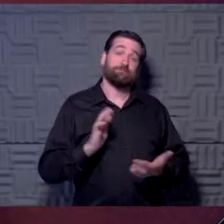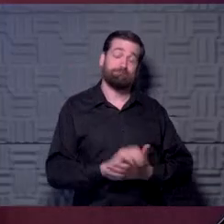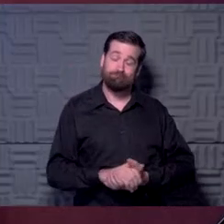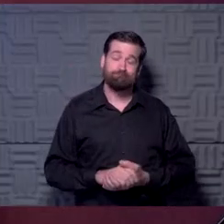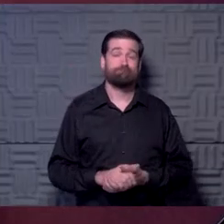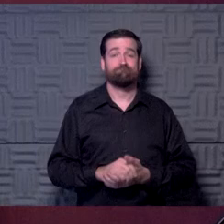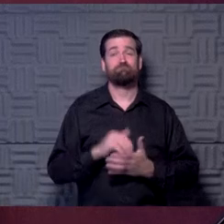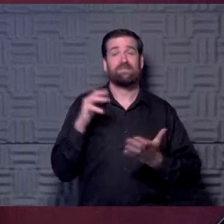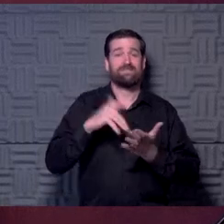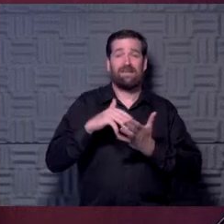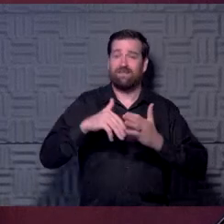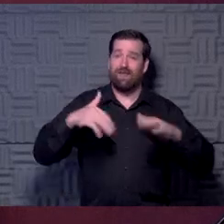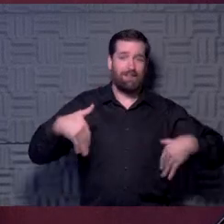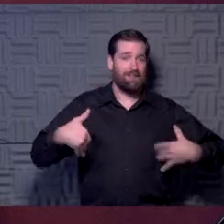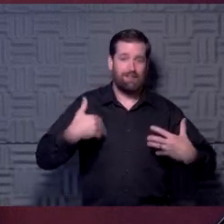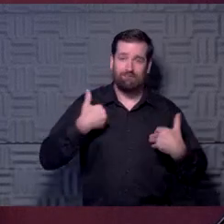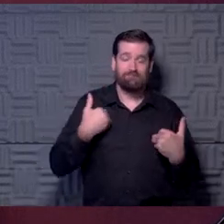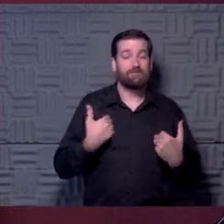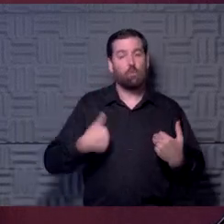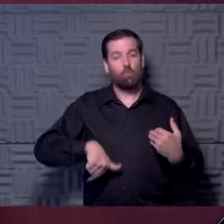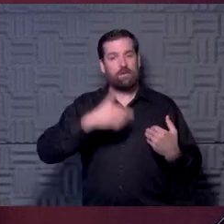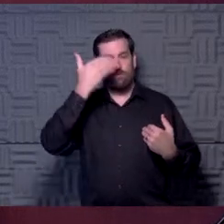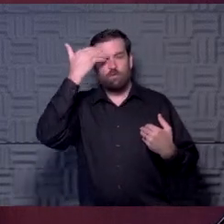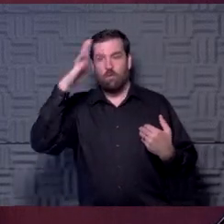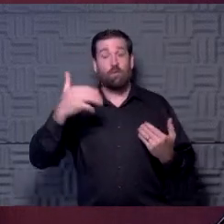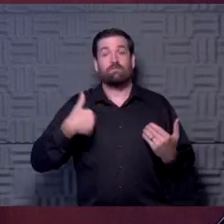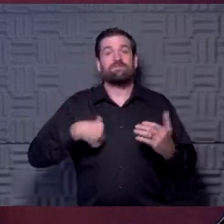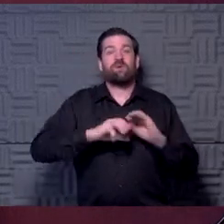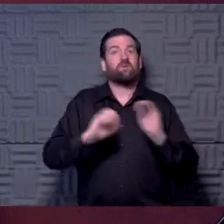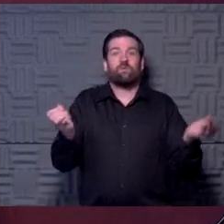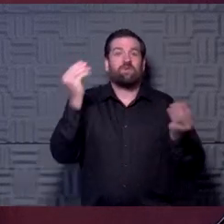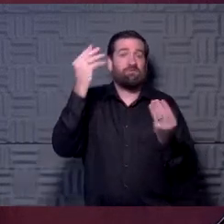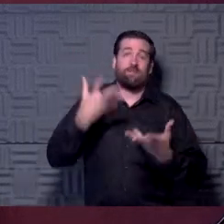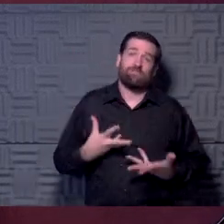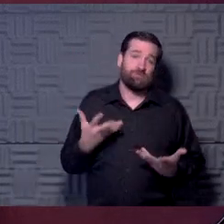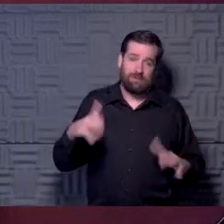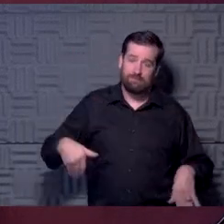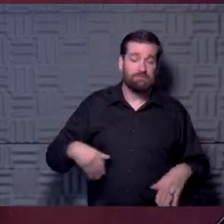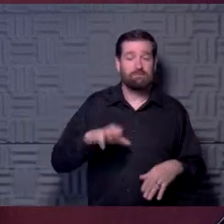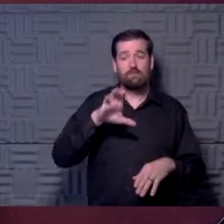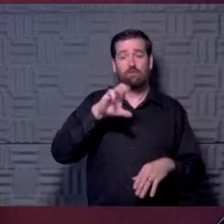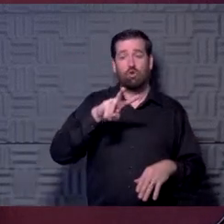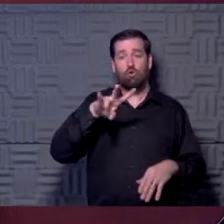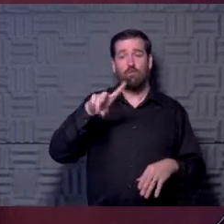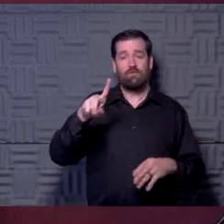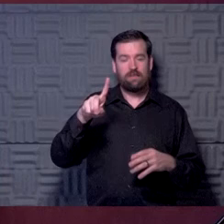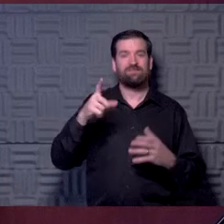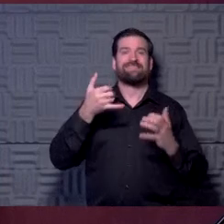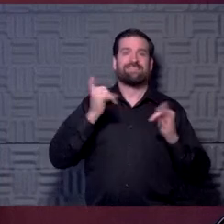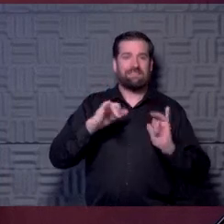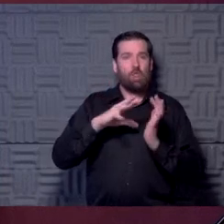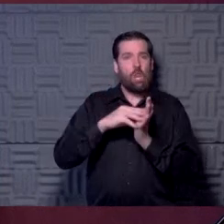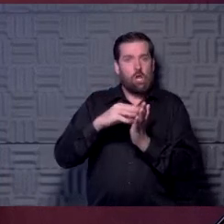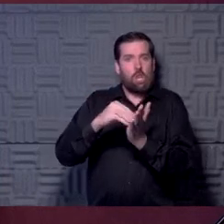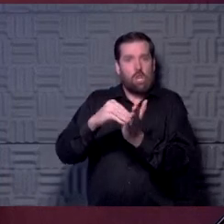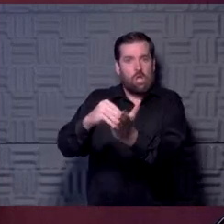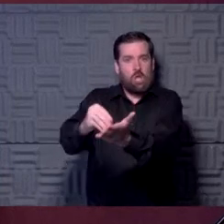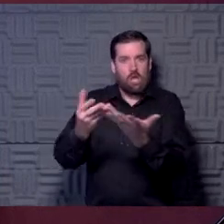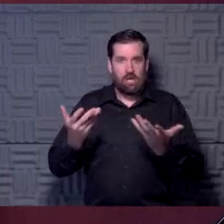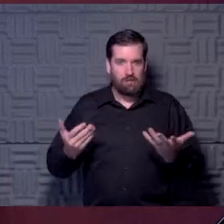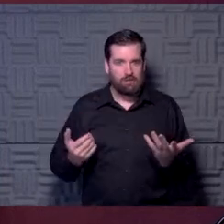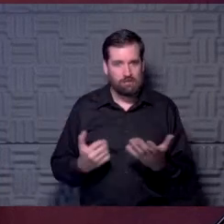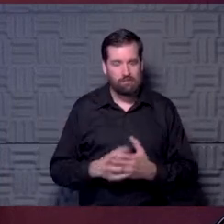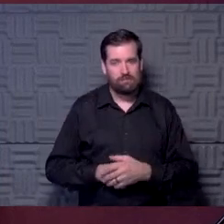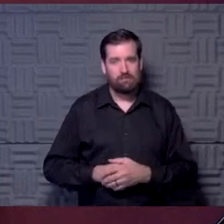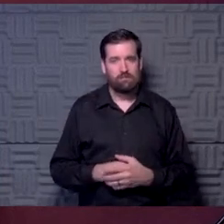And that's the thing is, we don't know what we don't know. So we don't have the information. That's the thing about COVID. I think that we're all learning a lot of this stuff in real time. And